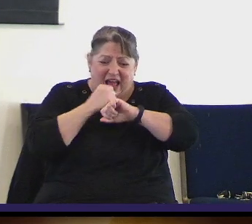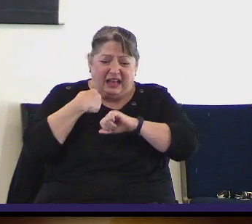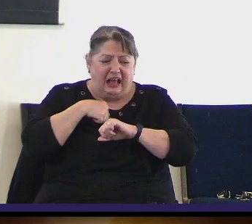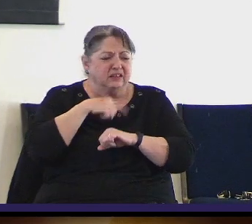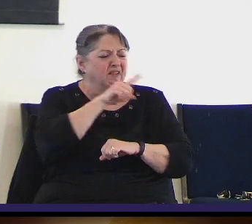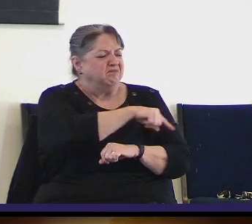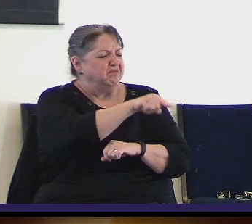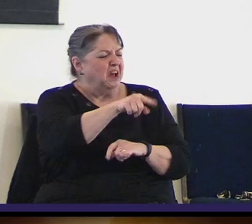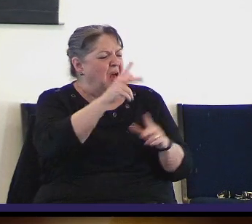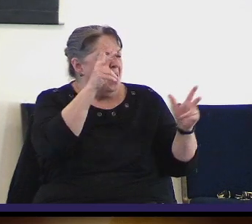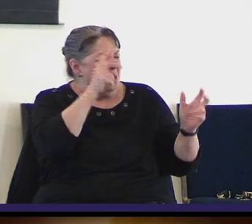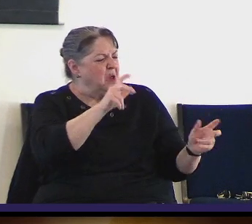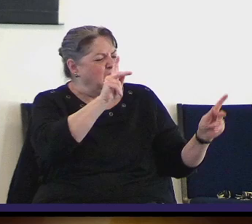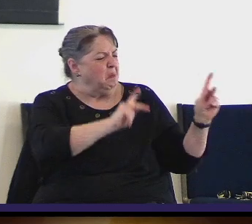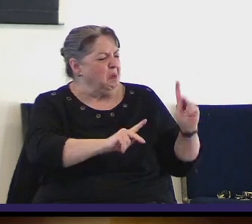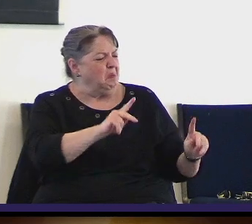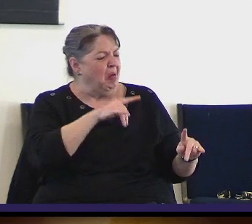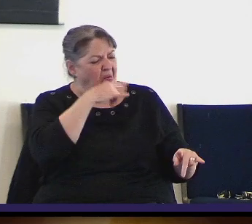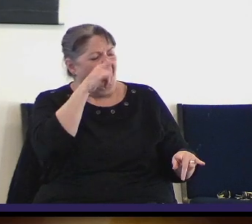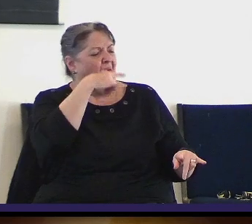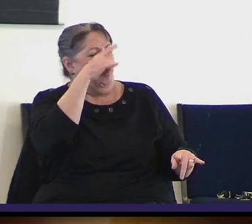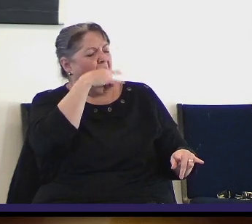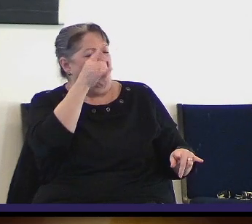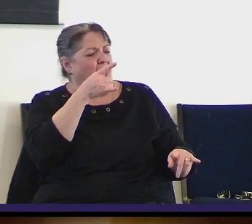is vile is honored among the people.